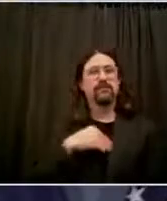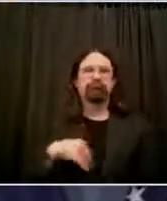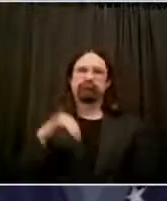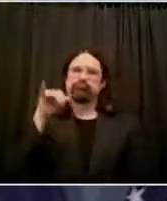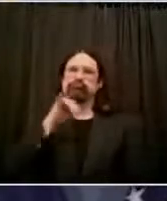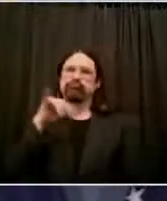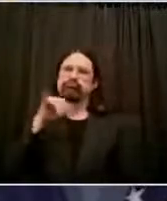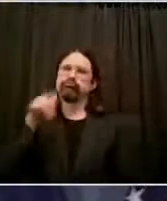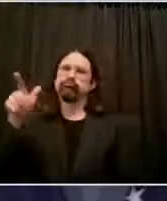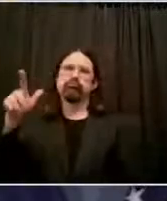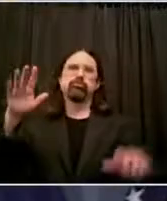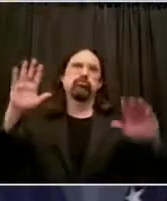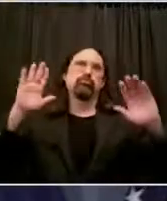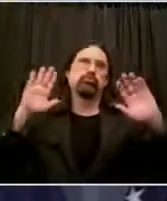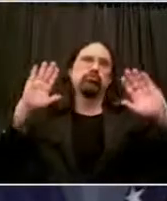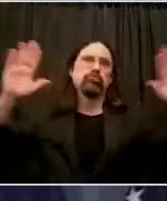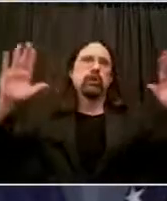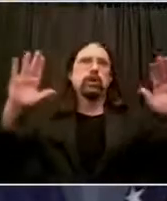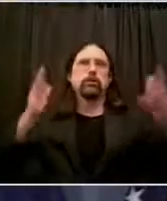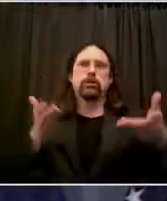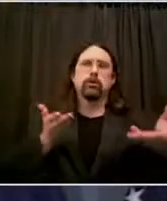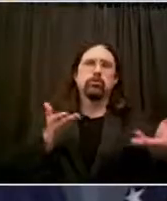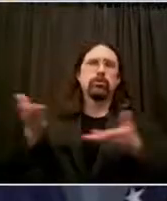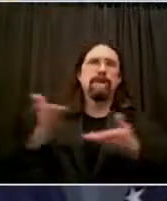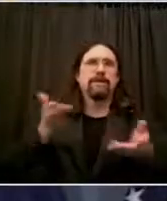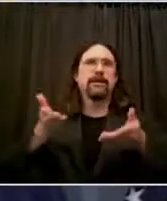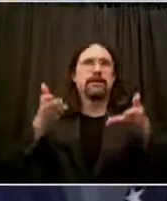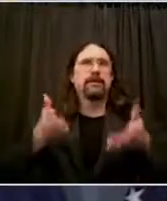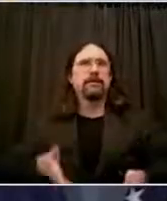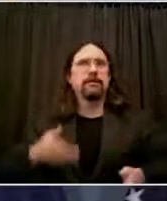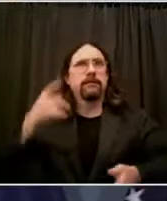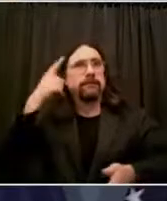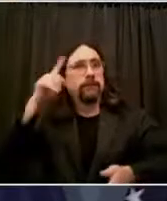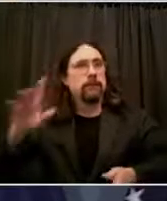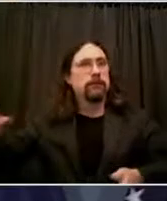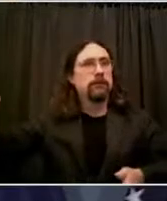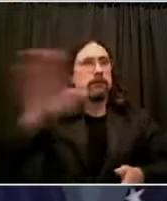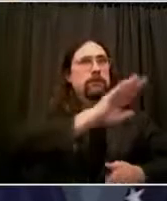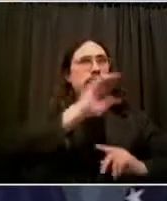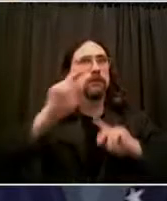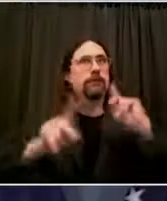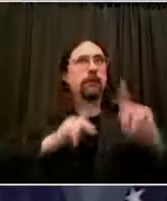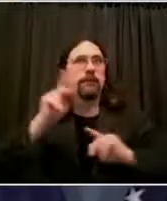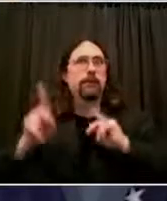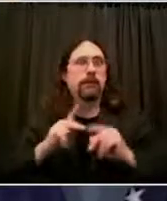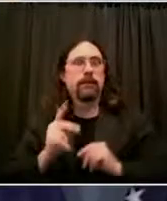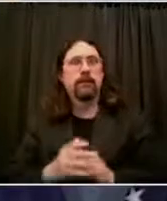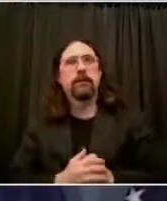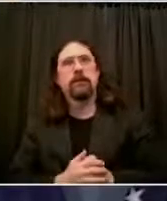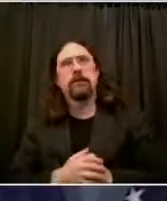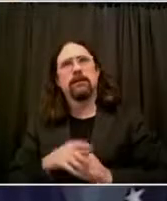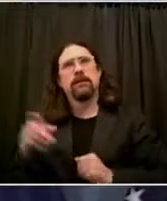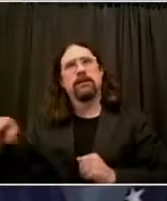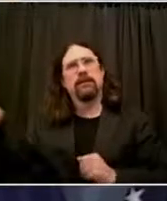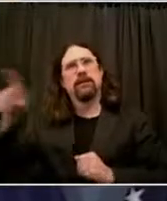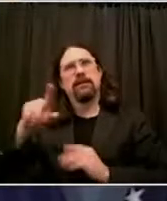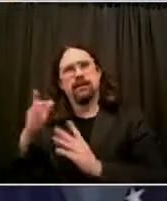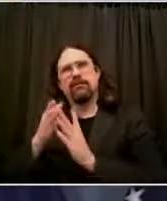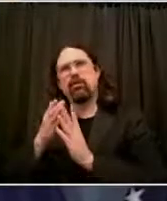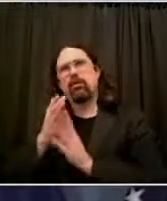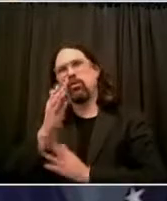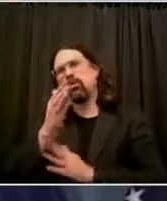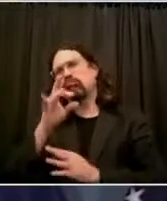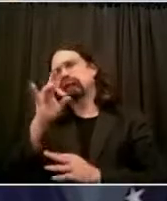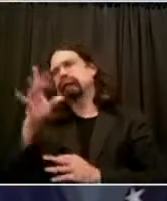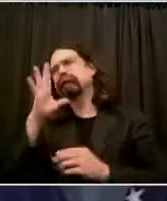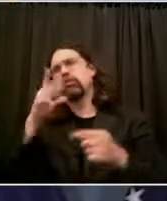in his city. Not just now, but in the years before. And, uh, Houston is the hometown of